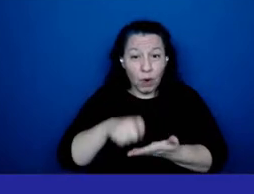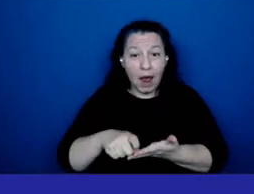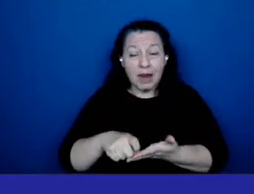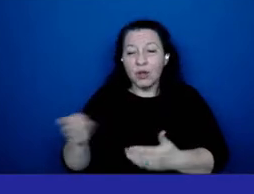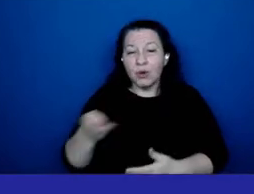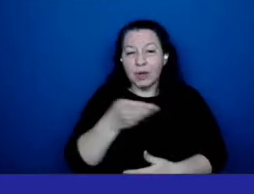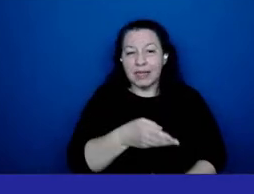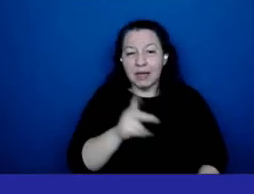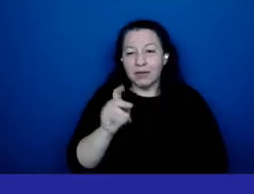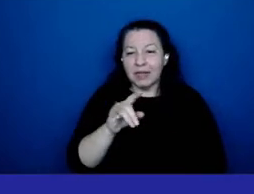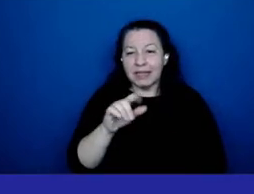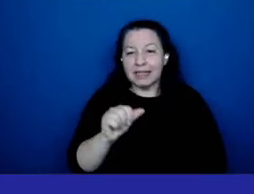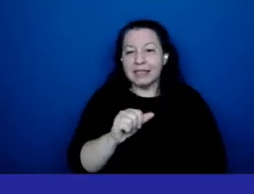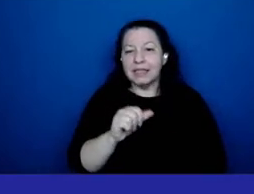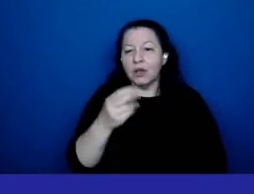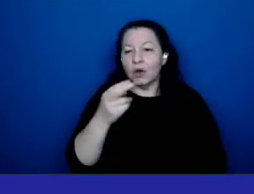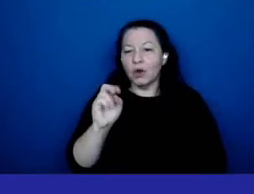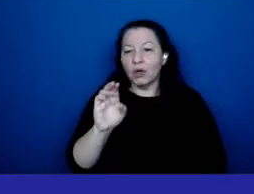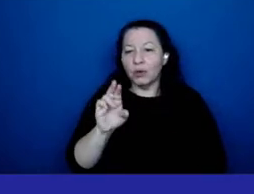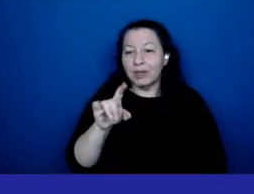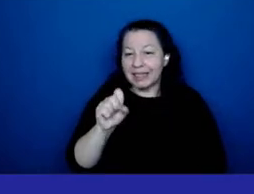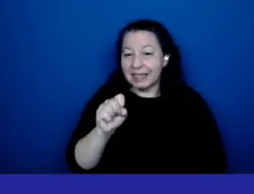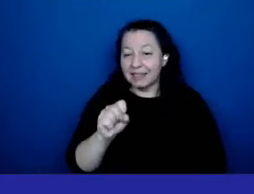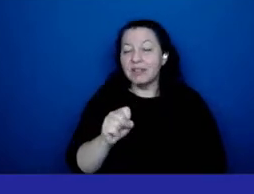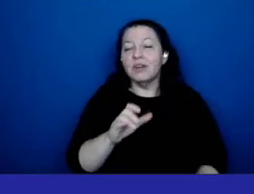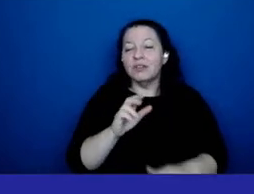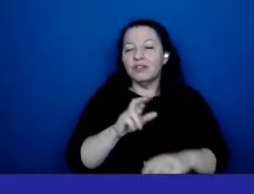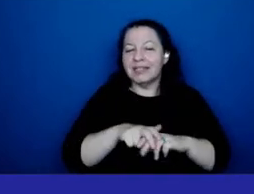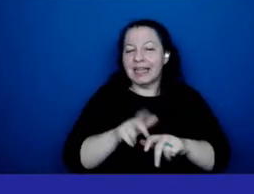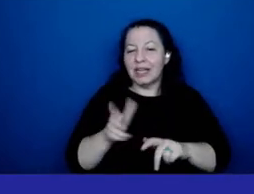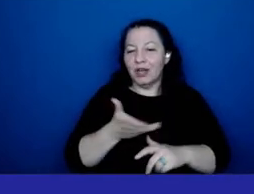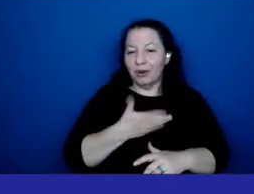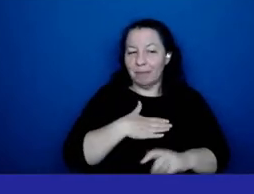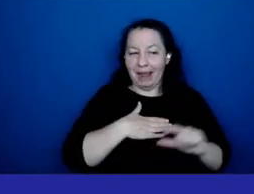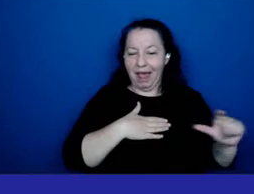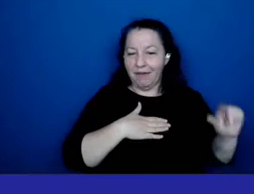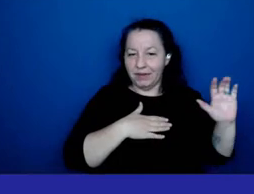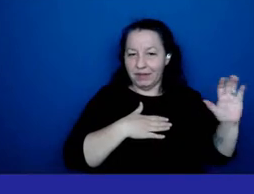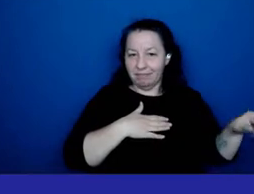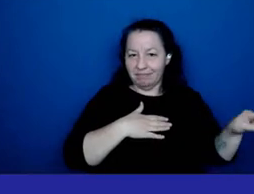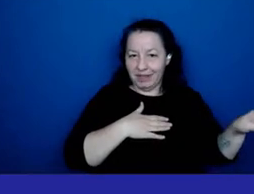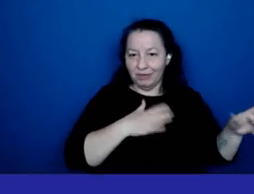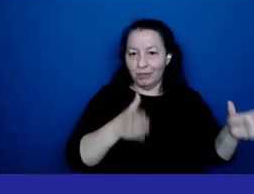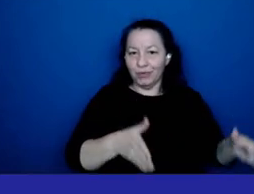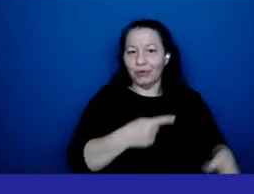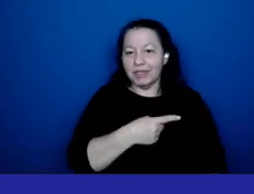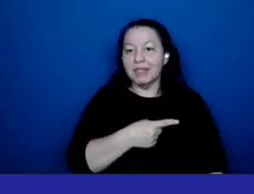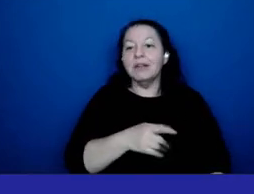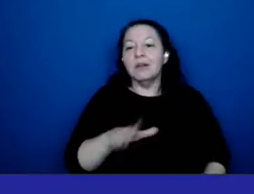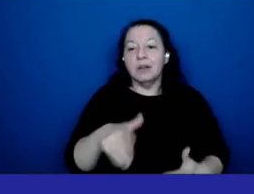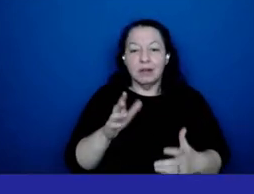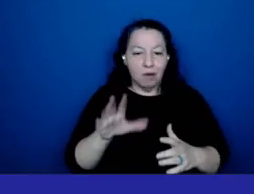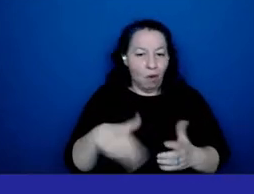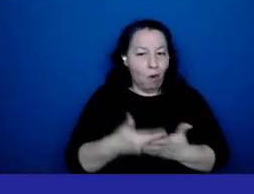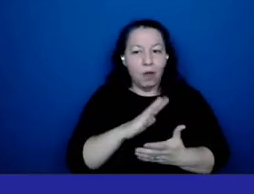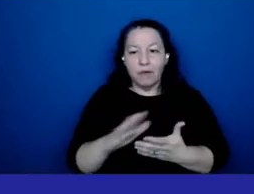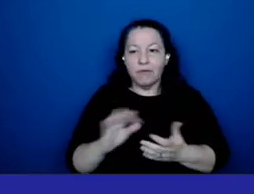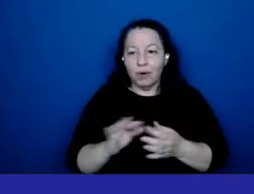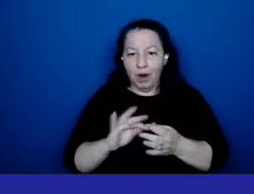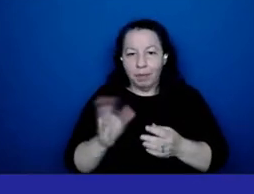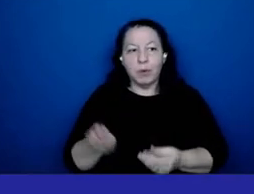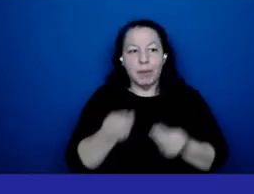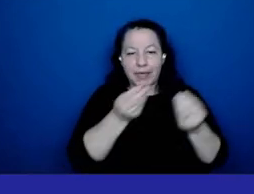hercules here to my left right um and and can sure that your comments all of your comments are given to our board